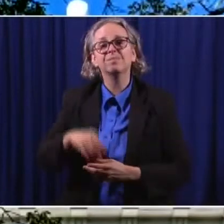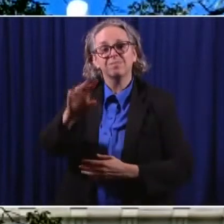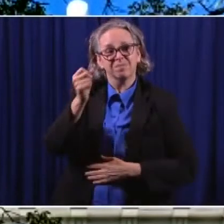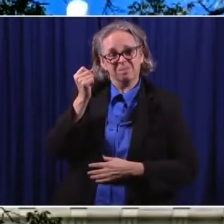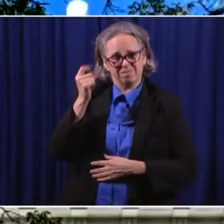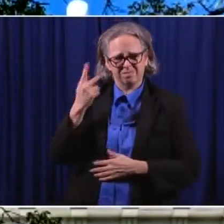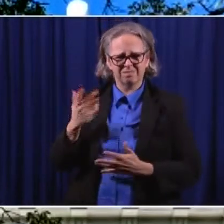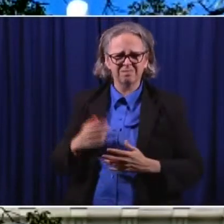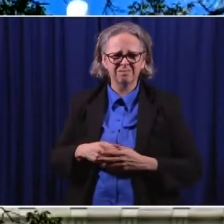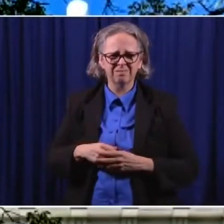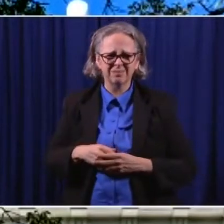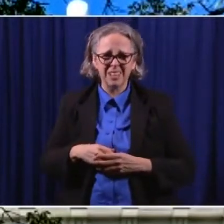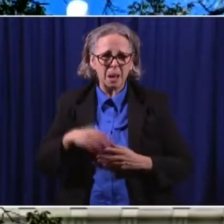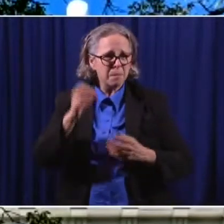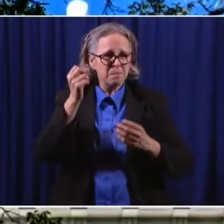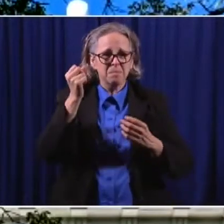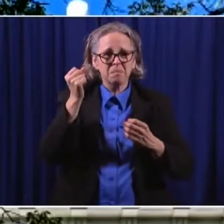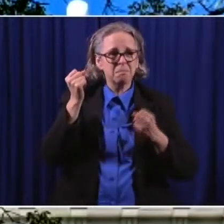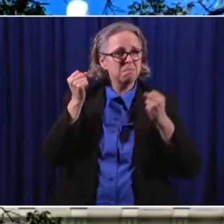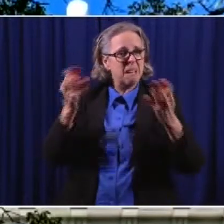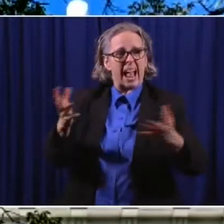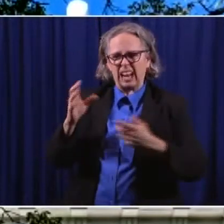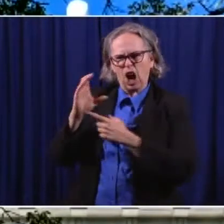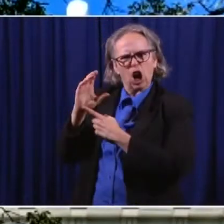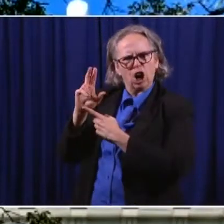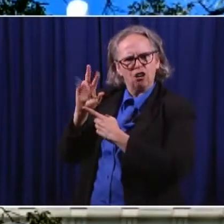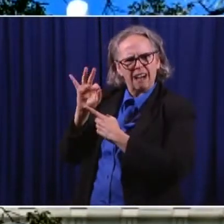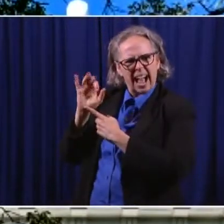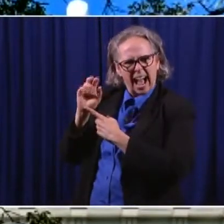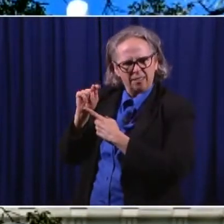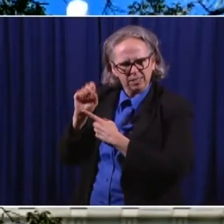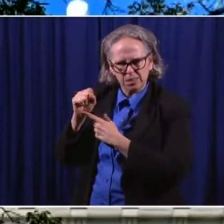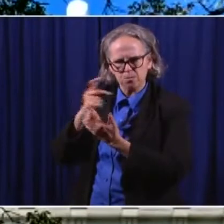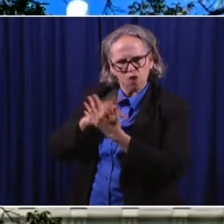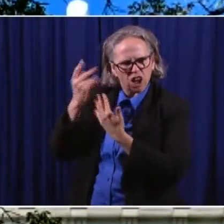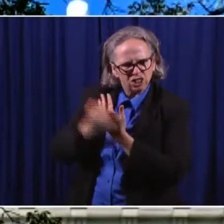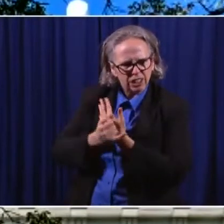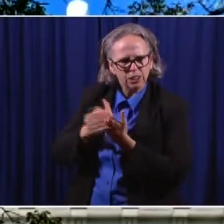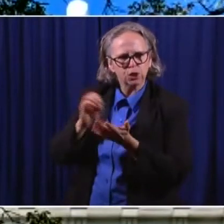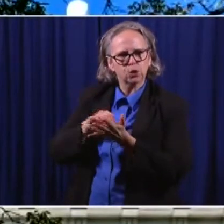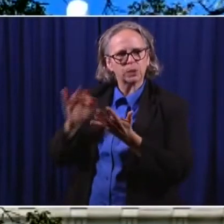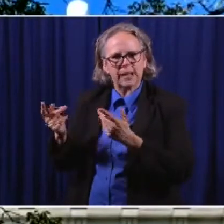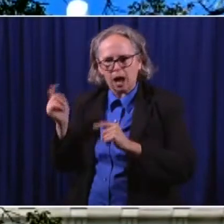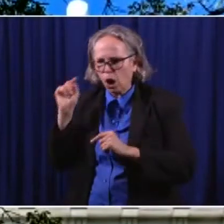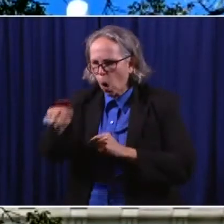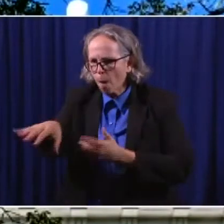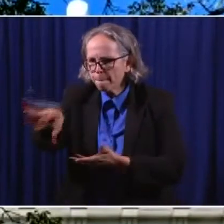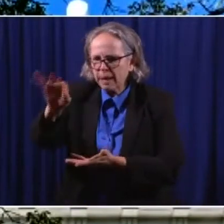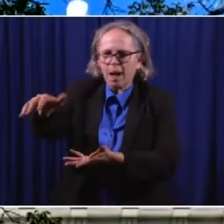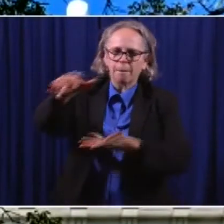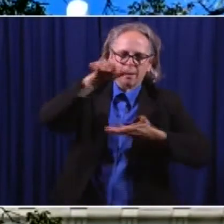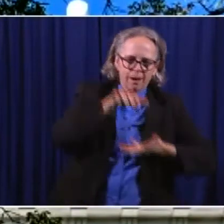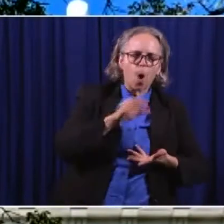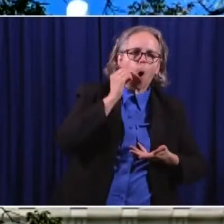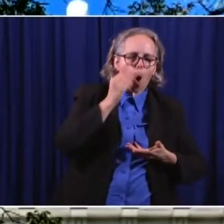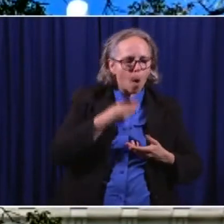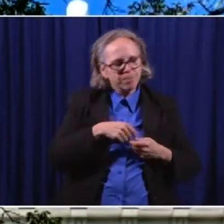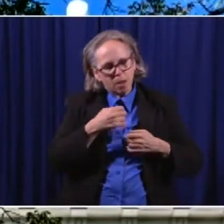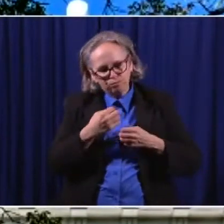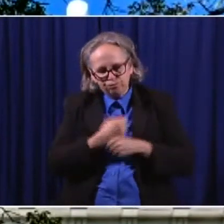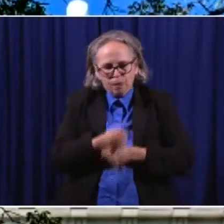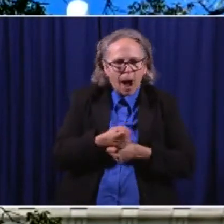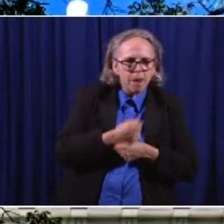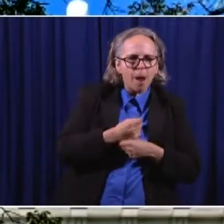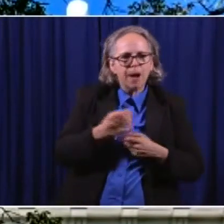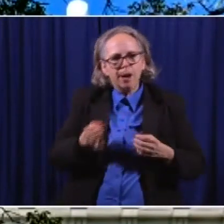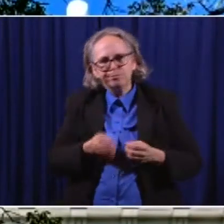-take-home craft projects that seem to be a hit with students, and we've just this week had a pick-up-and-take-home cooking project.